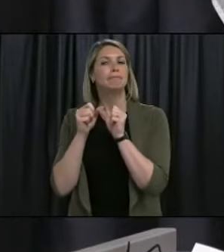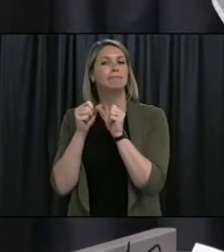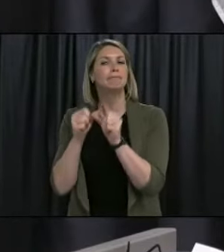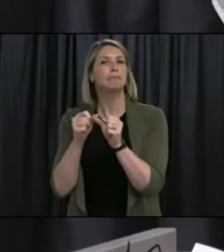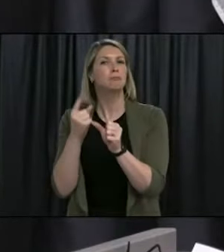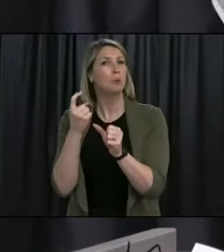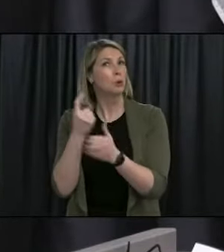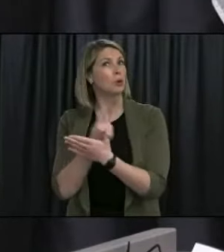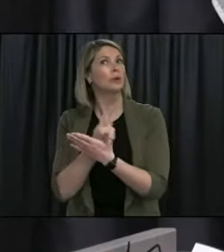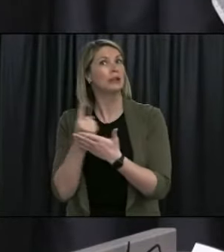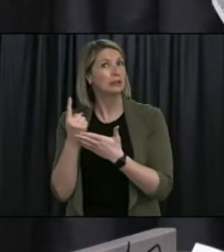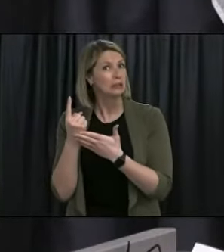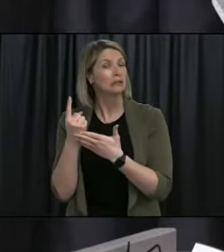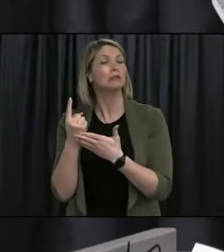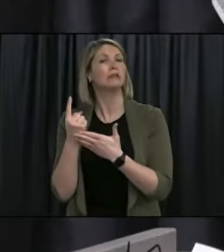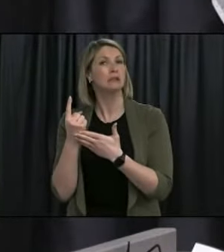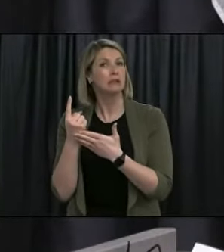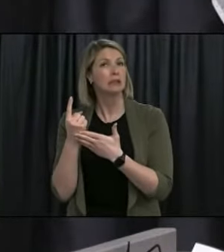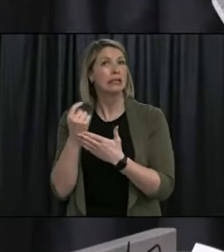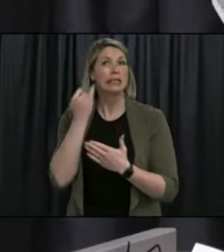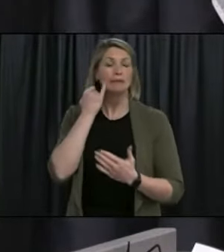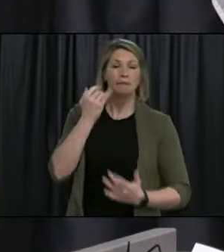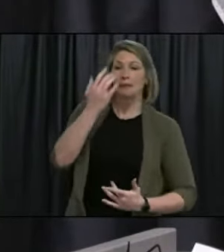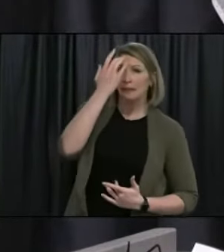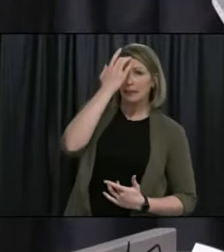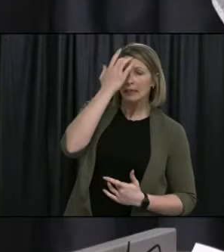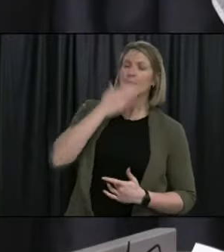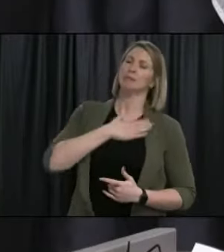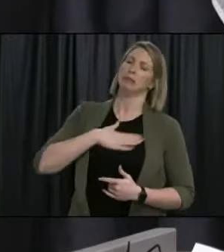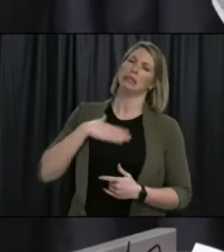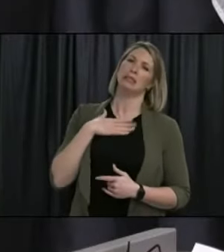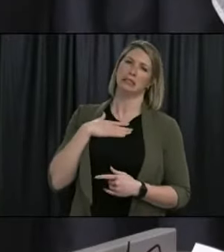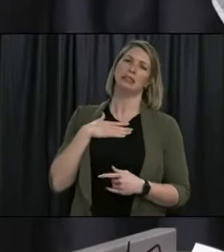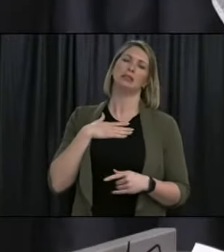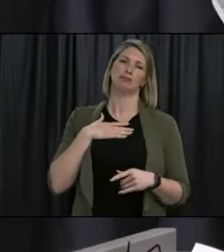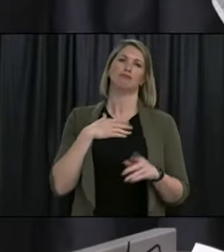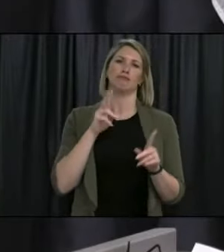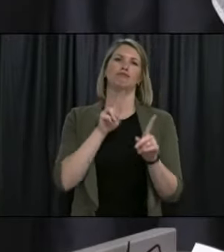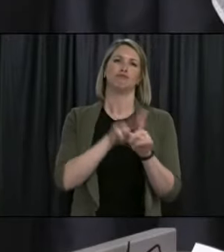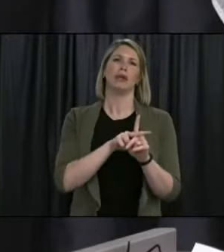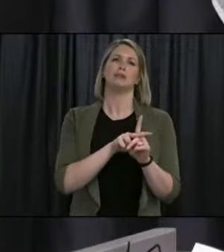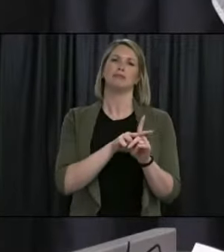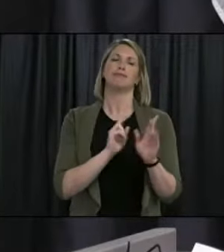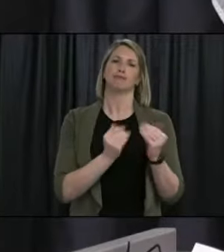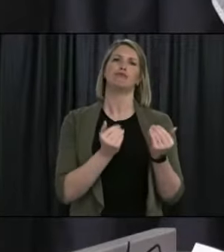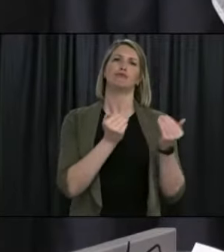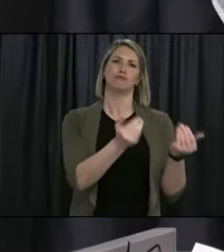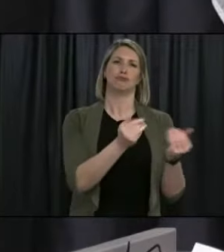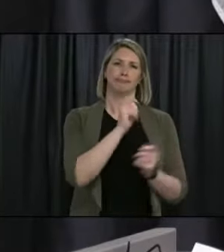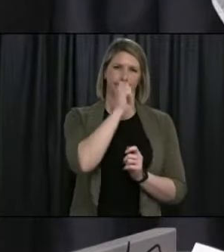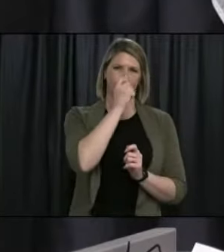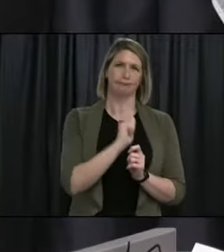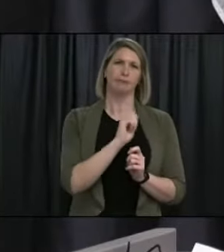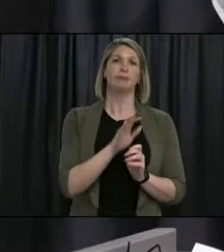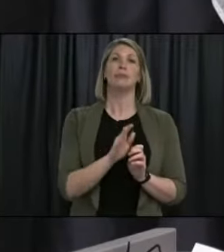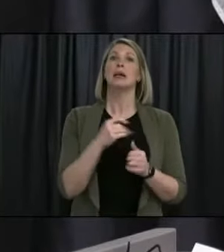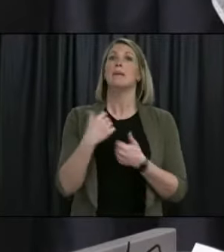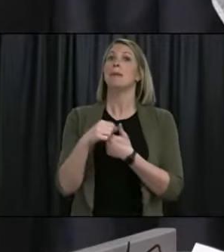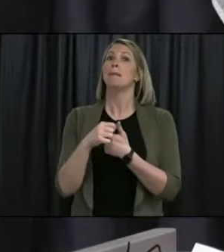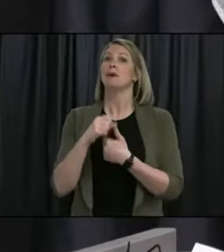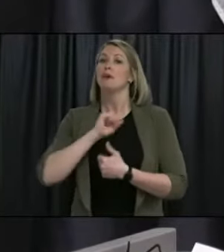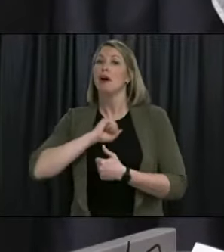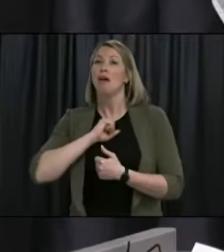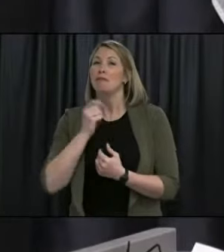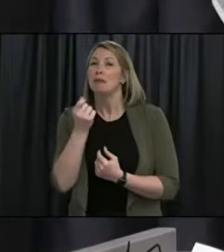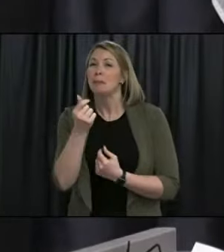If you have any symptoms, please book a test using our online assessment and referral tool. A new mild cough is enough to warrant a